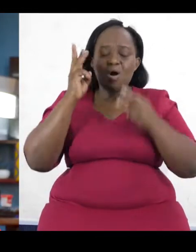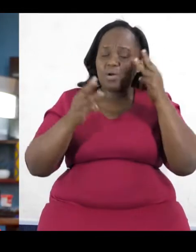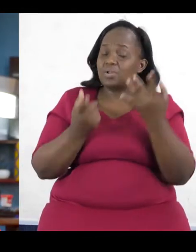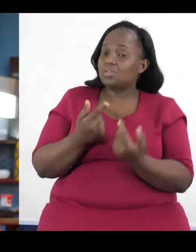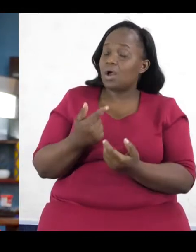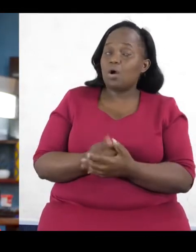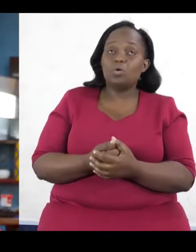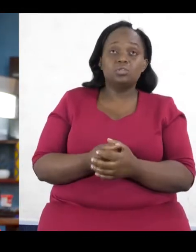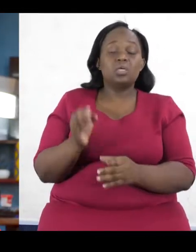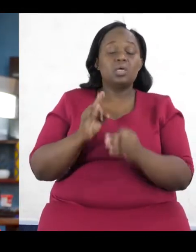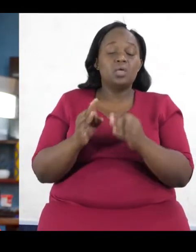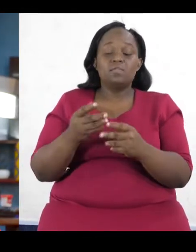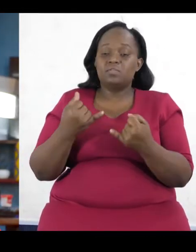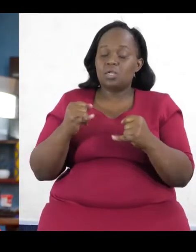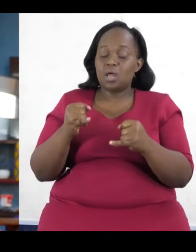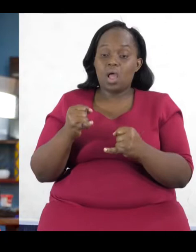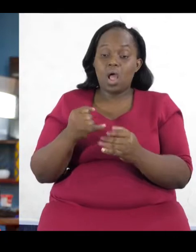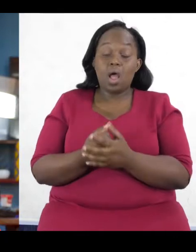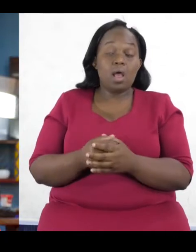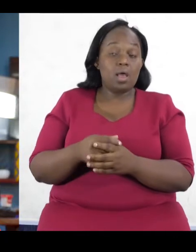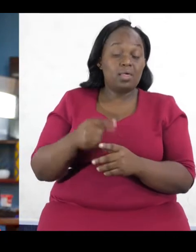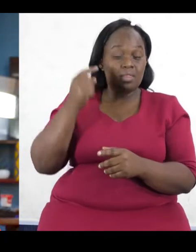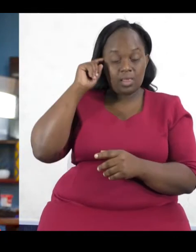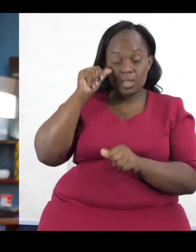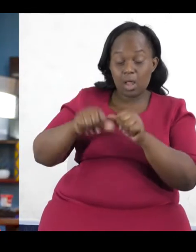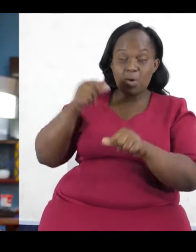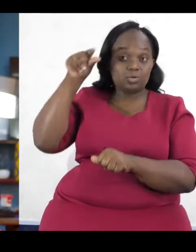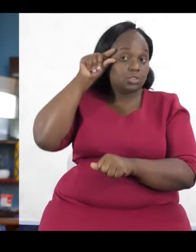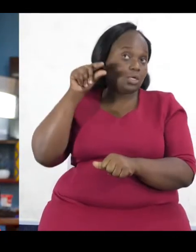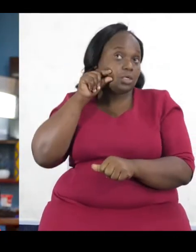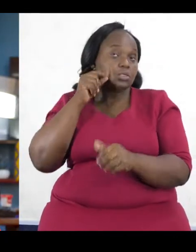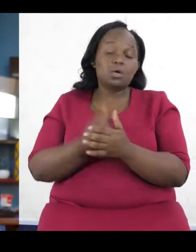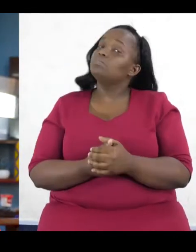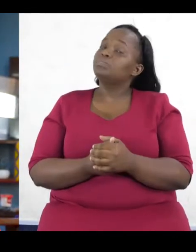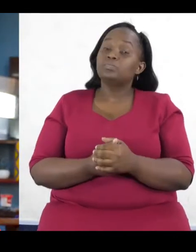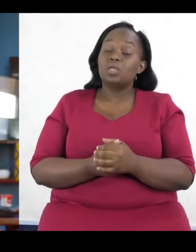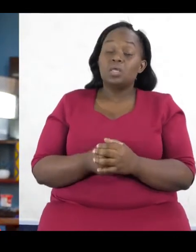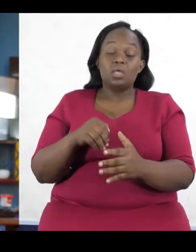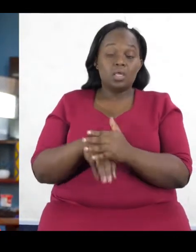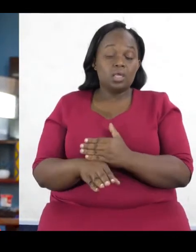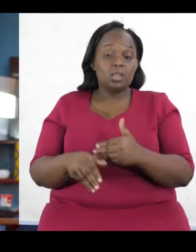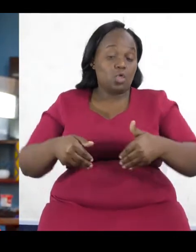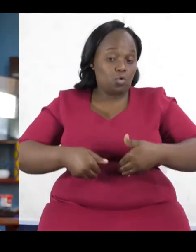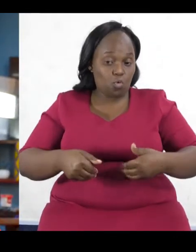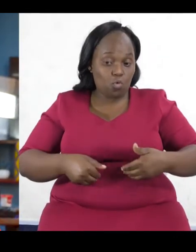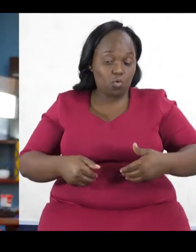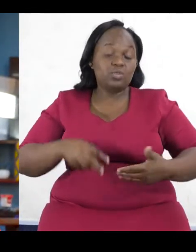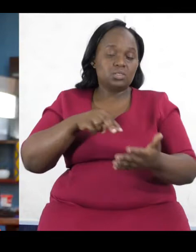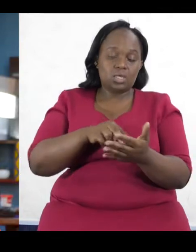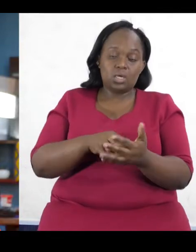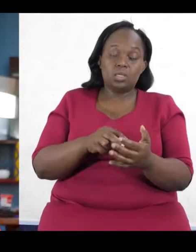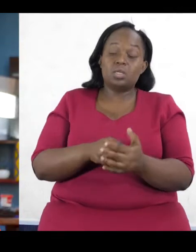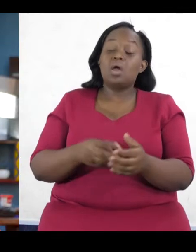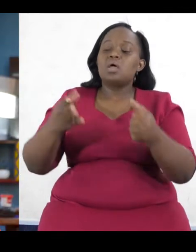more worrying statistic when you try and break it down into gender. And Silantoya, I know you ran. But among the young people who ran,